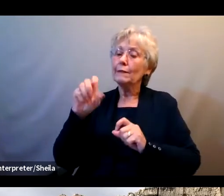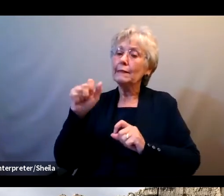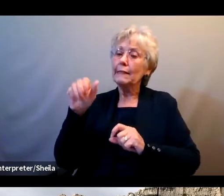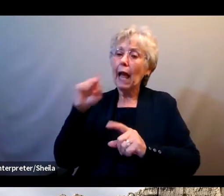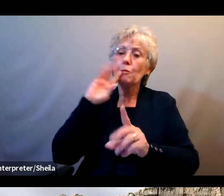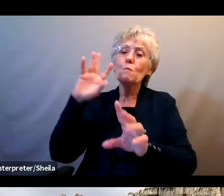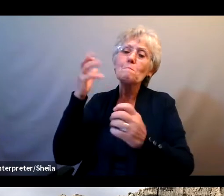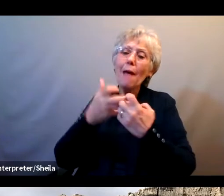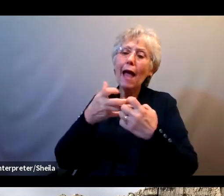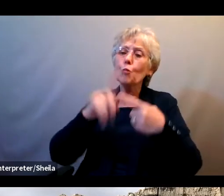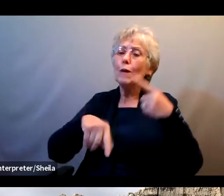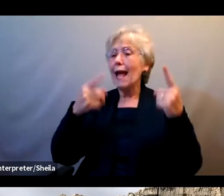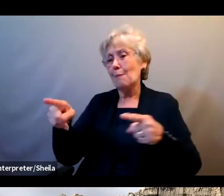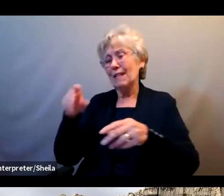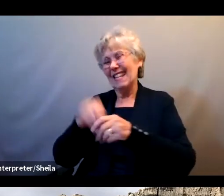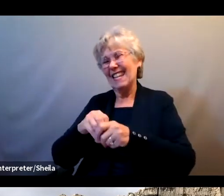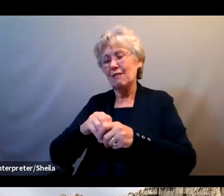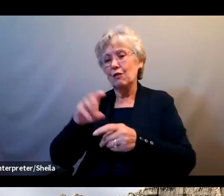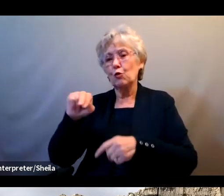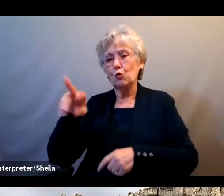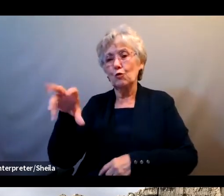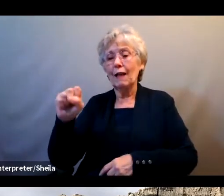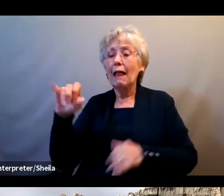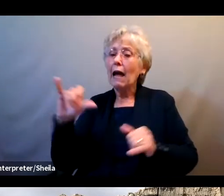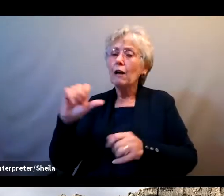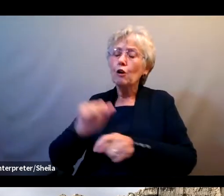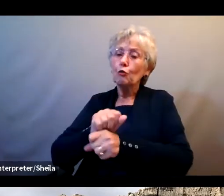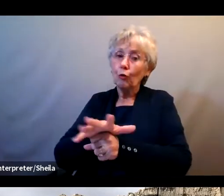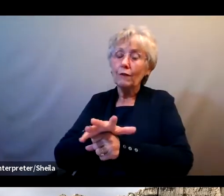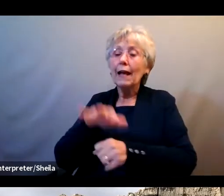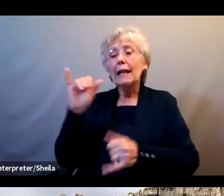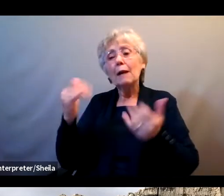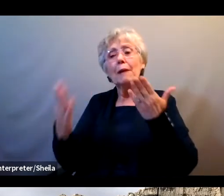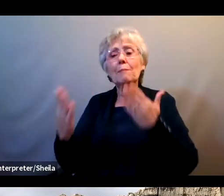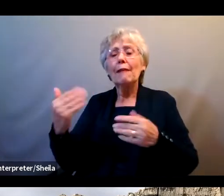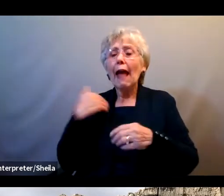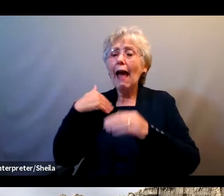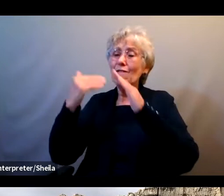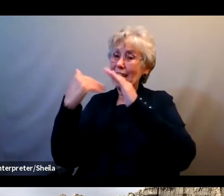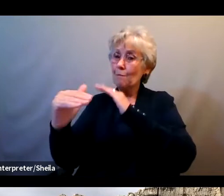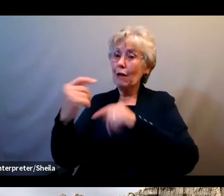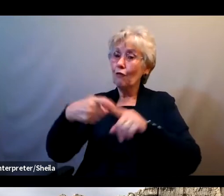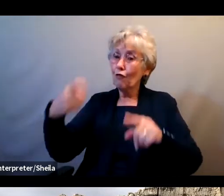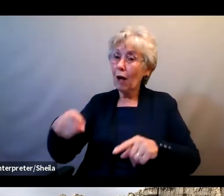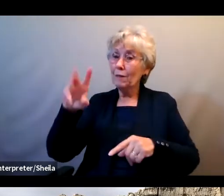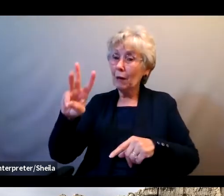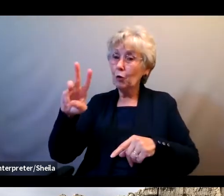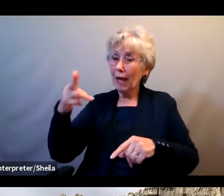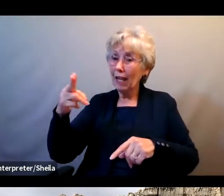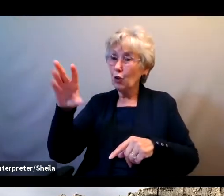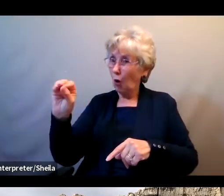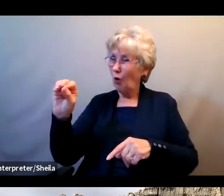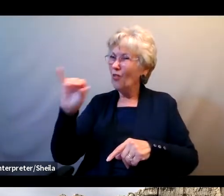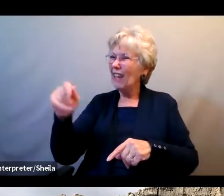coronavirus. So the fake email pretending to be from the WHO is one example of how scammers can